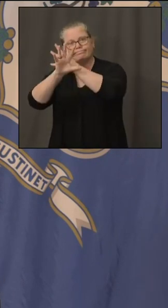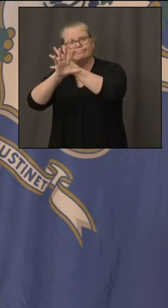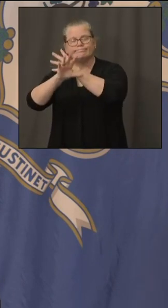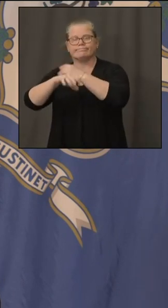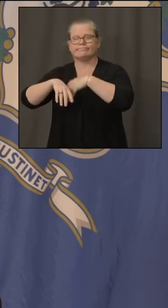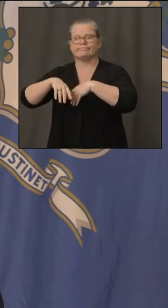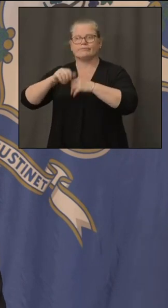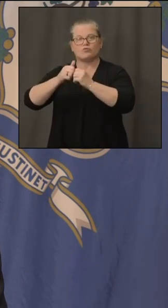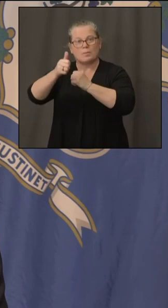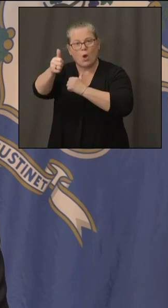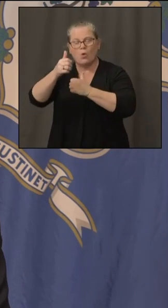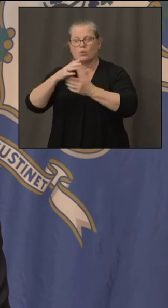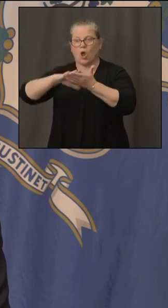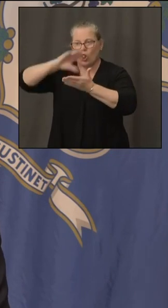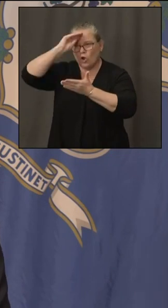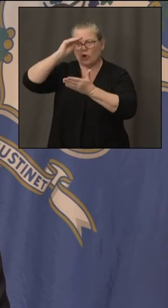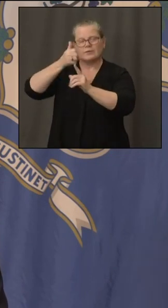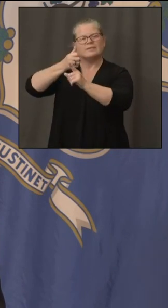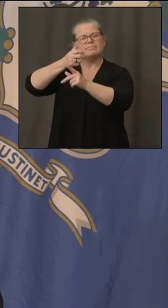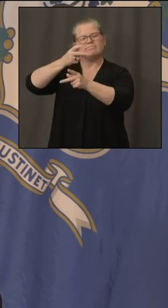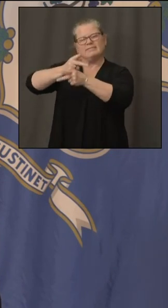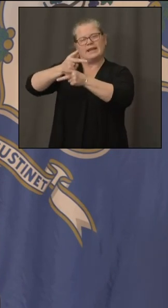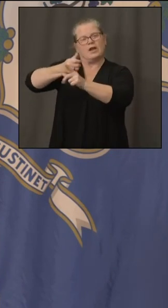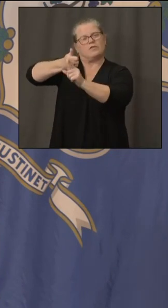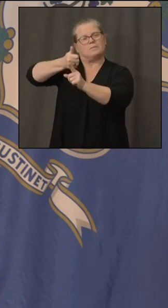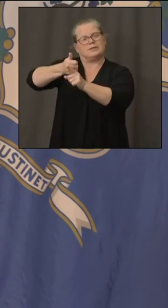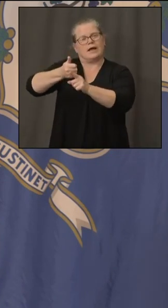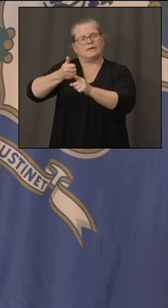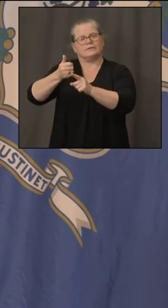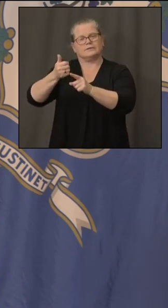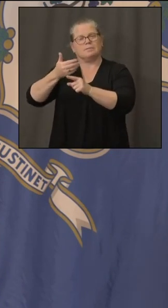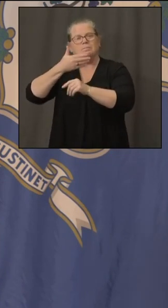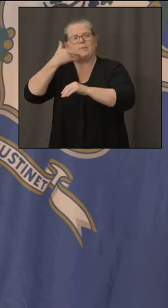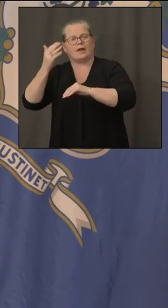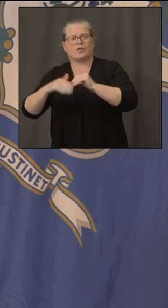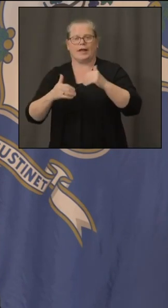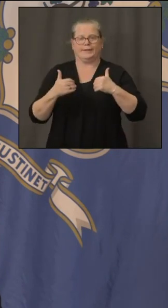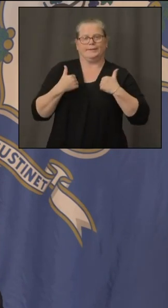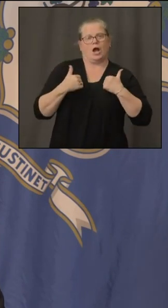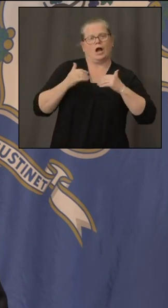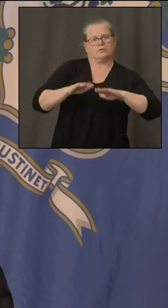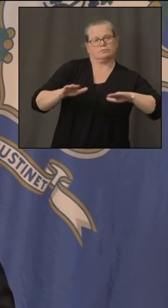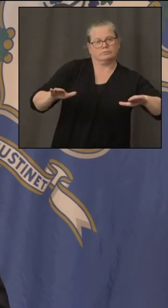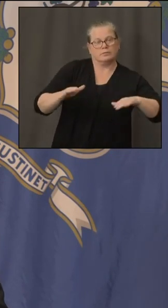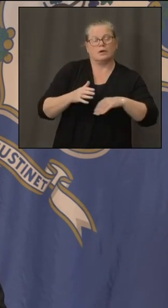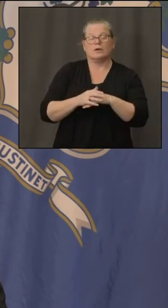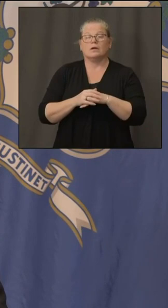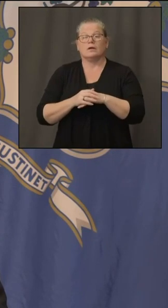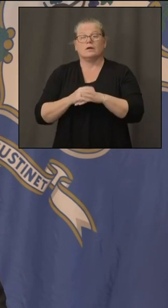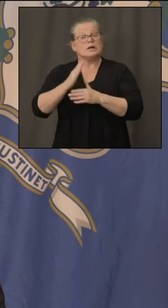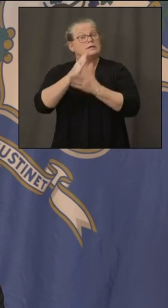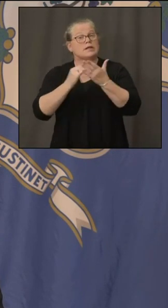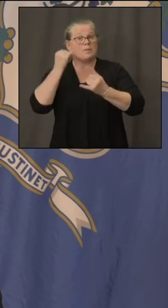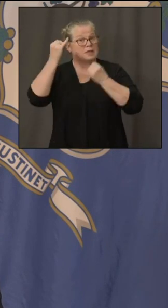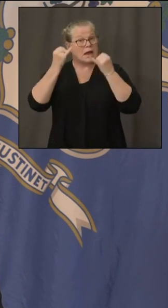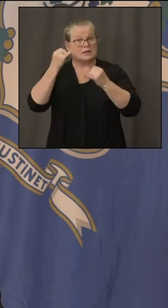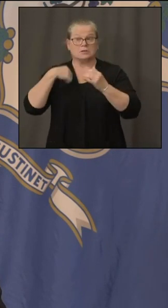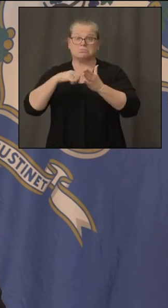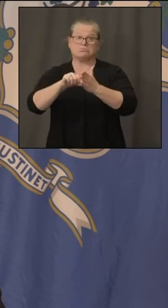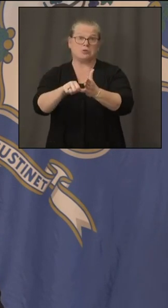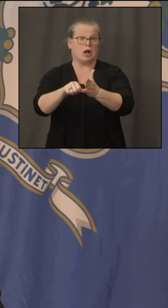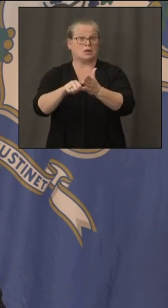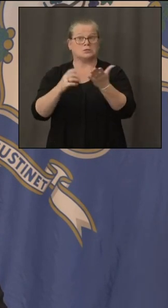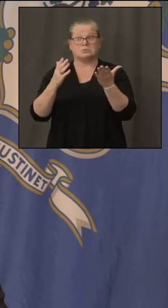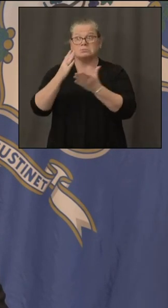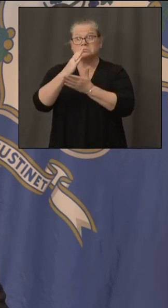care of themselves i've been pretty impressed with some of the ideas that i've heard miguel has told me about for those parents who have younger